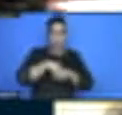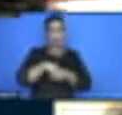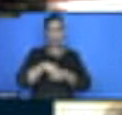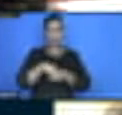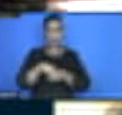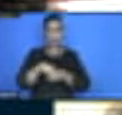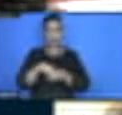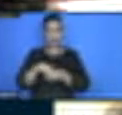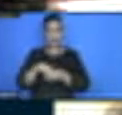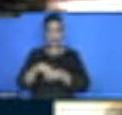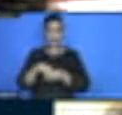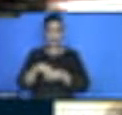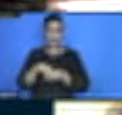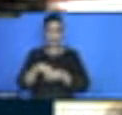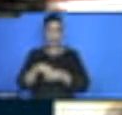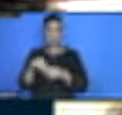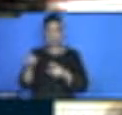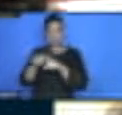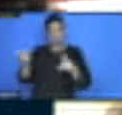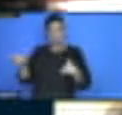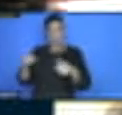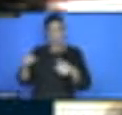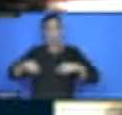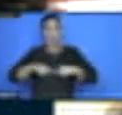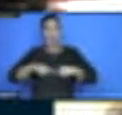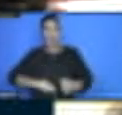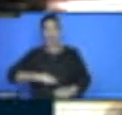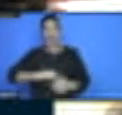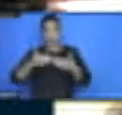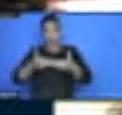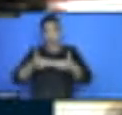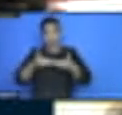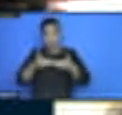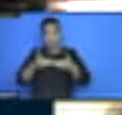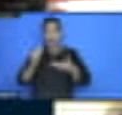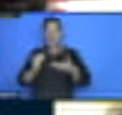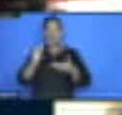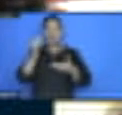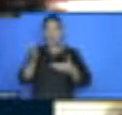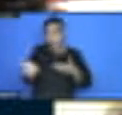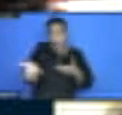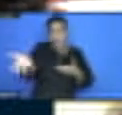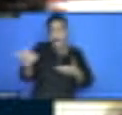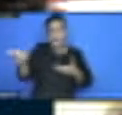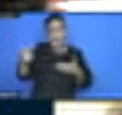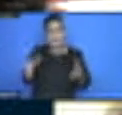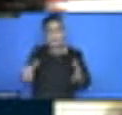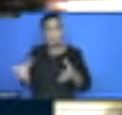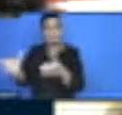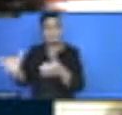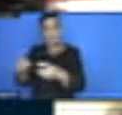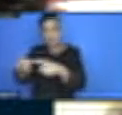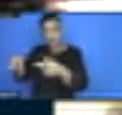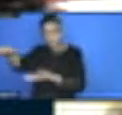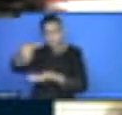front line collecting data, let us also give them leadership role to be able to lead this movement.